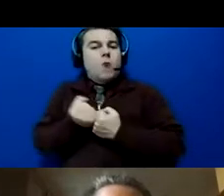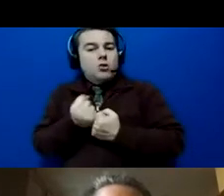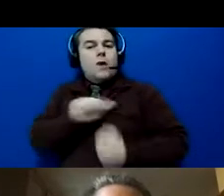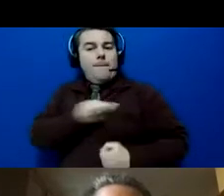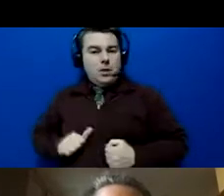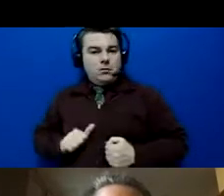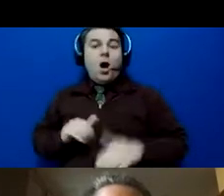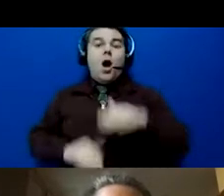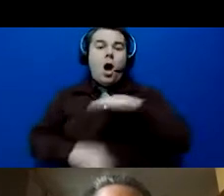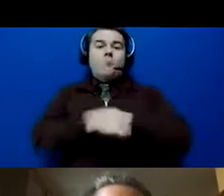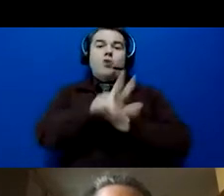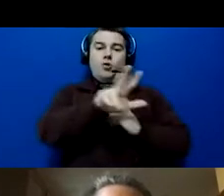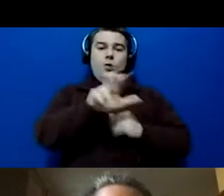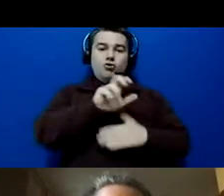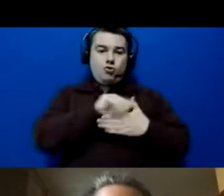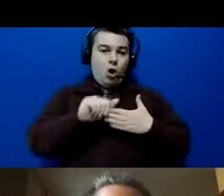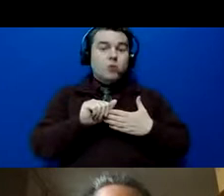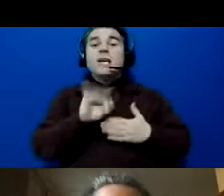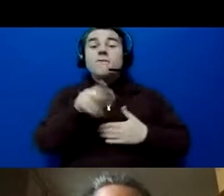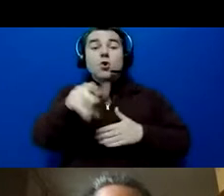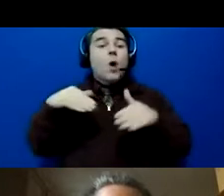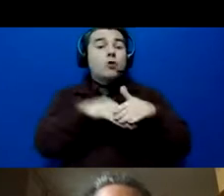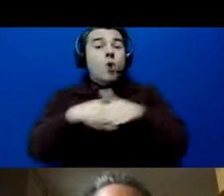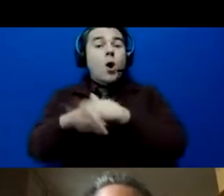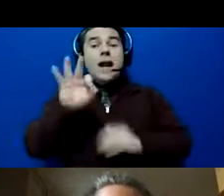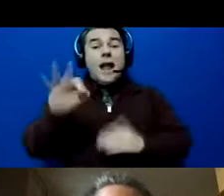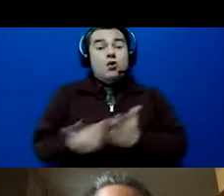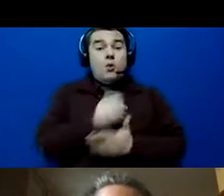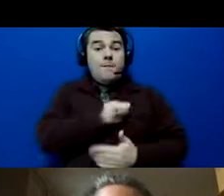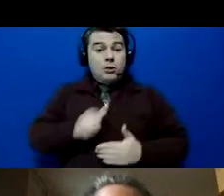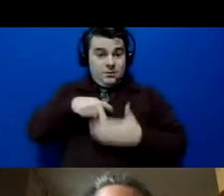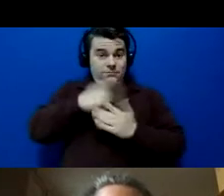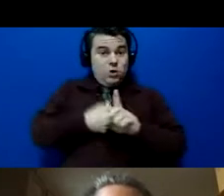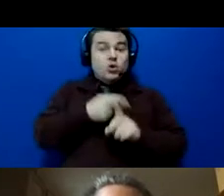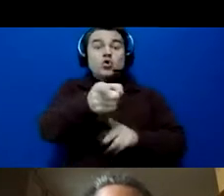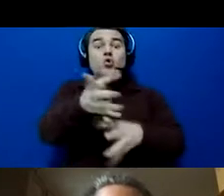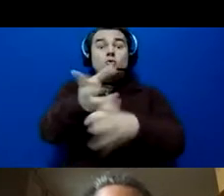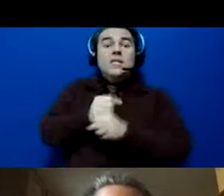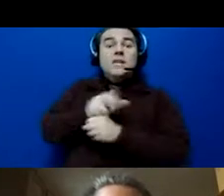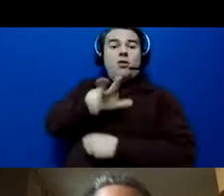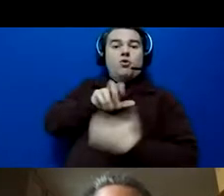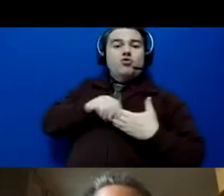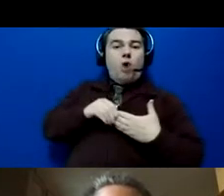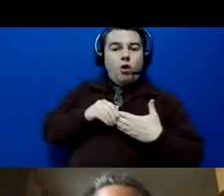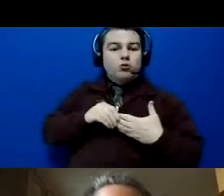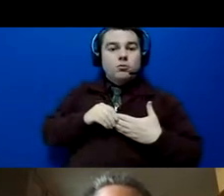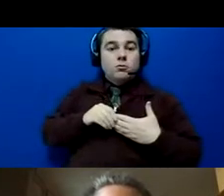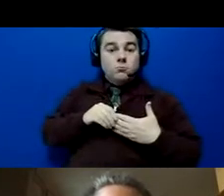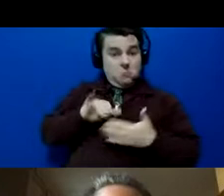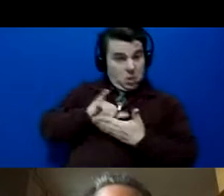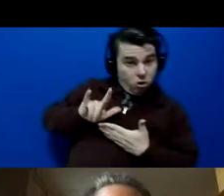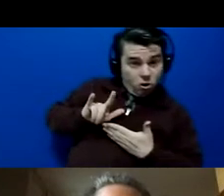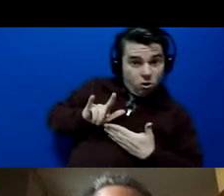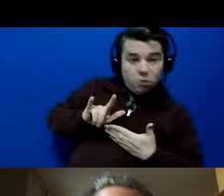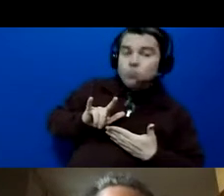$300. So if you enroll nine new ambassadors this month, you get $300. But that's not all you get. It's not